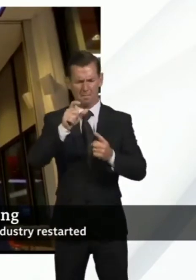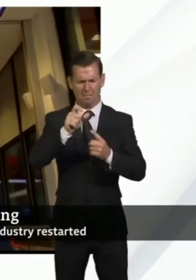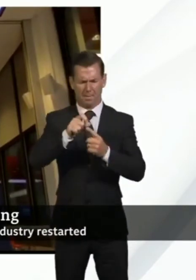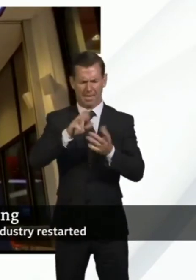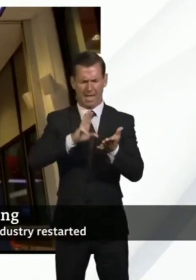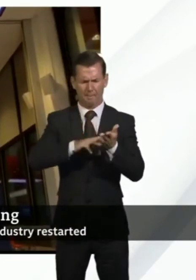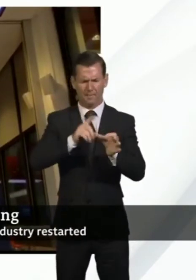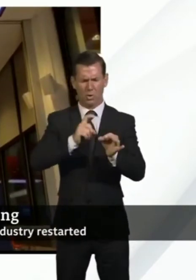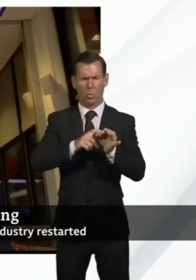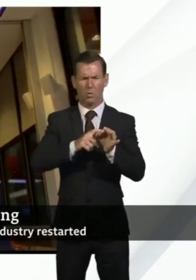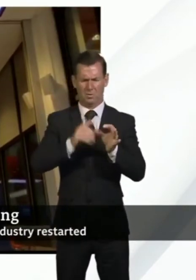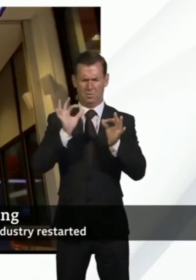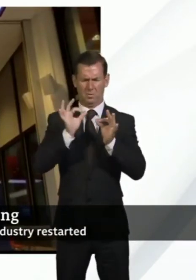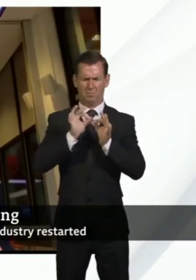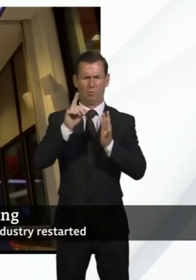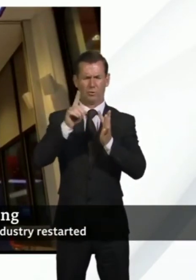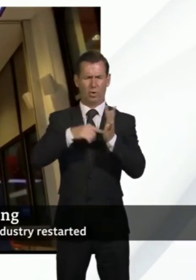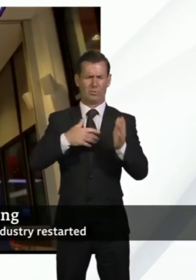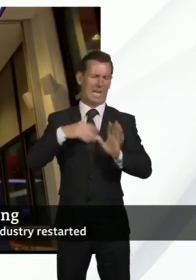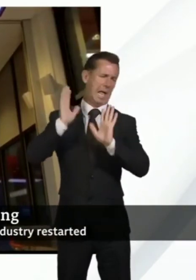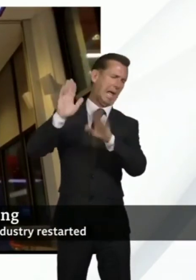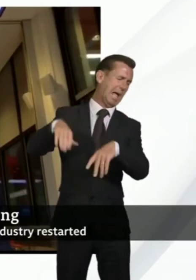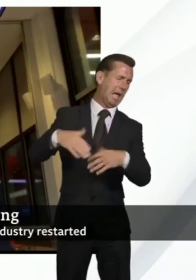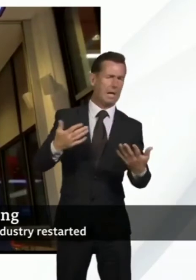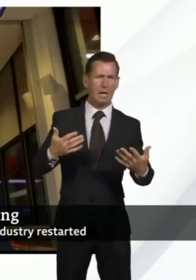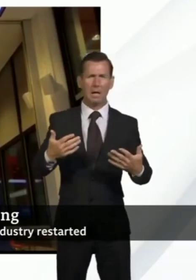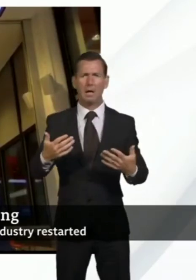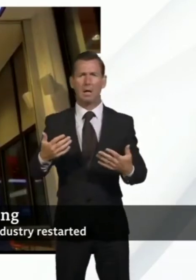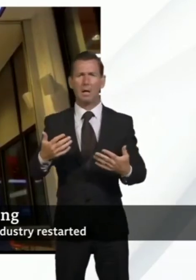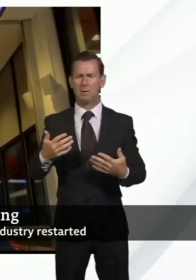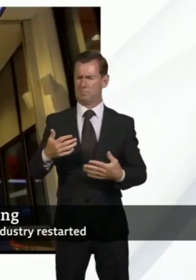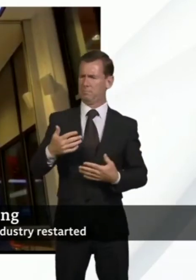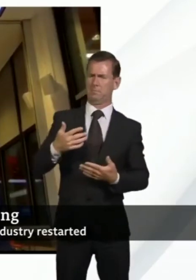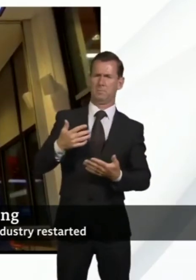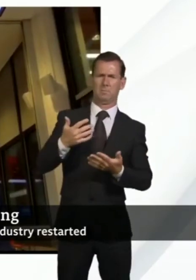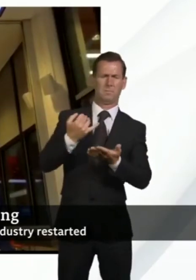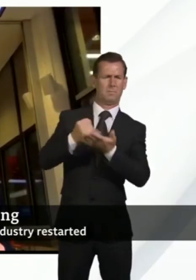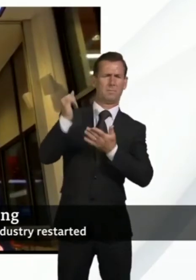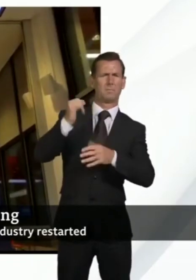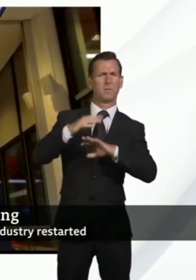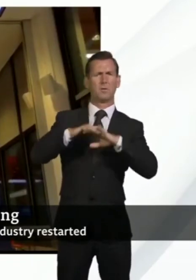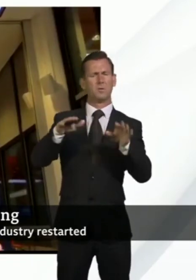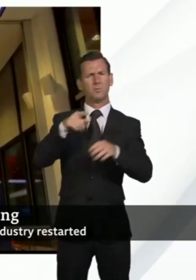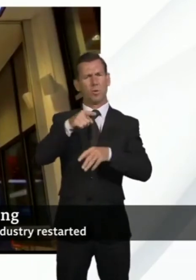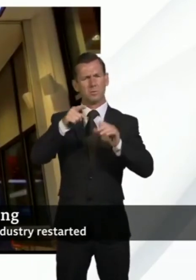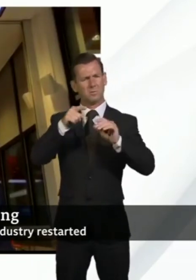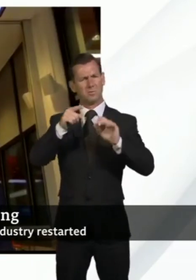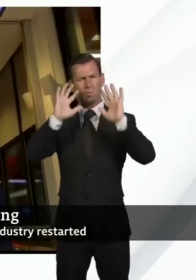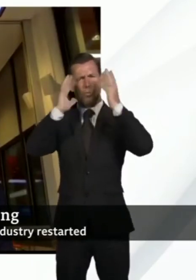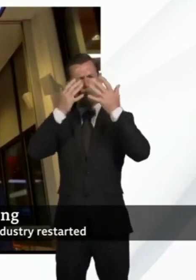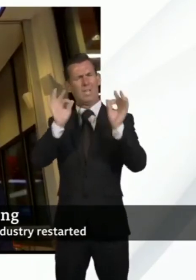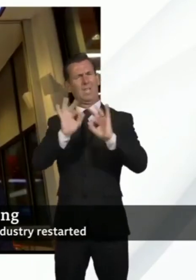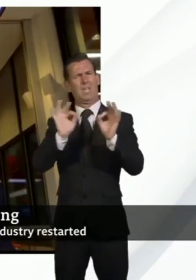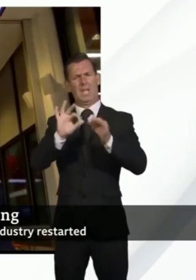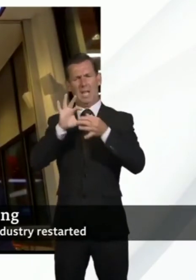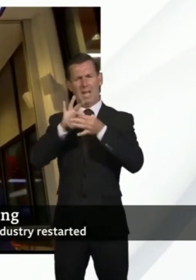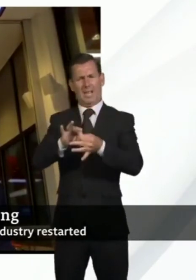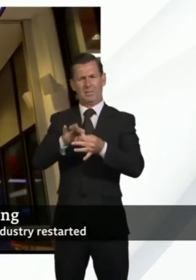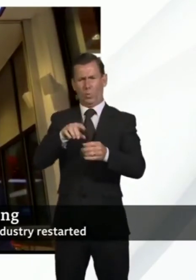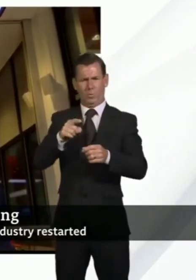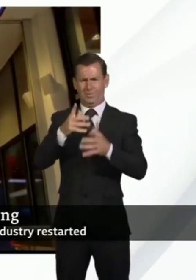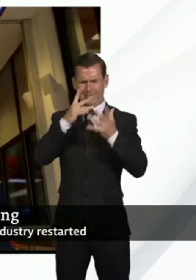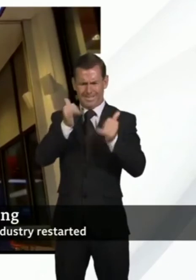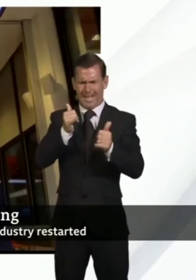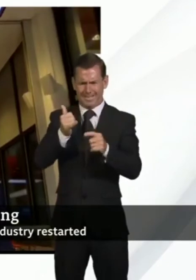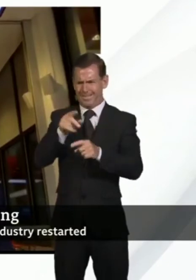appeared to brush aside concerns and questions about the level of testing in the early stages of this public